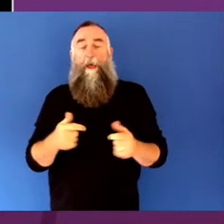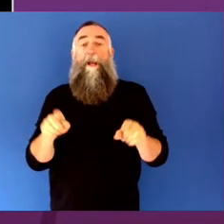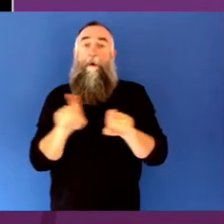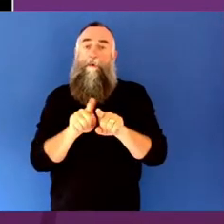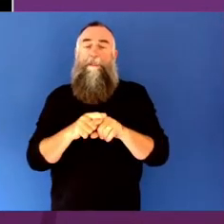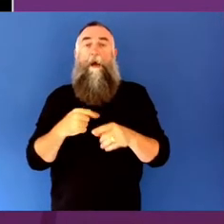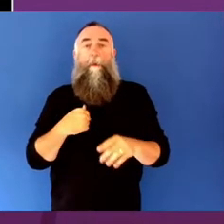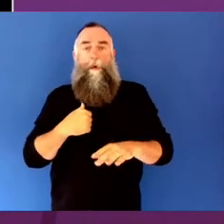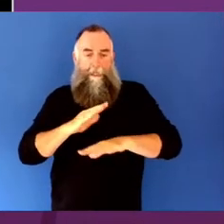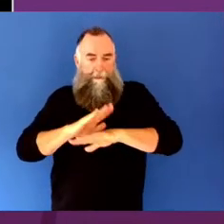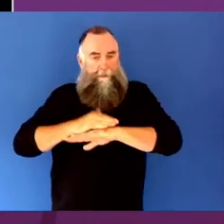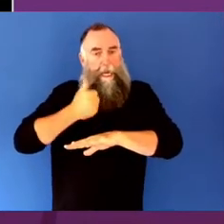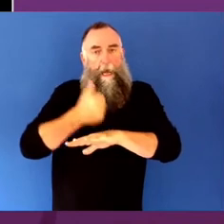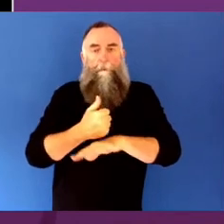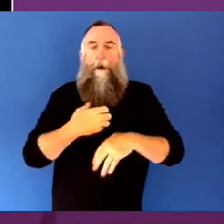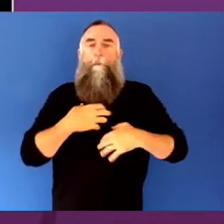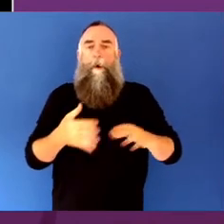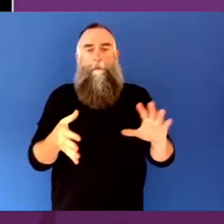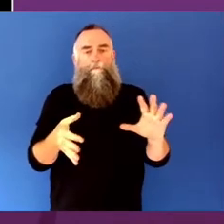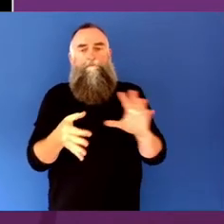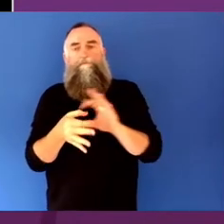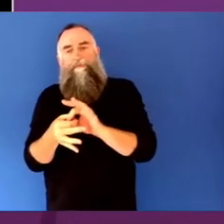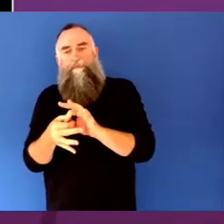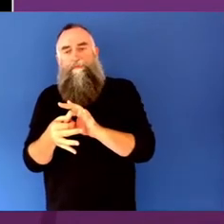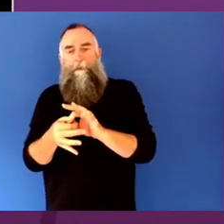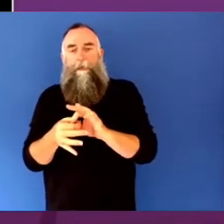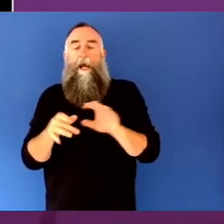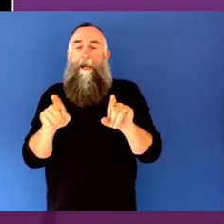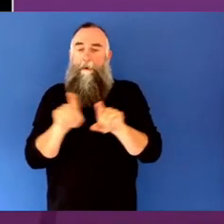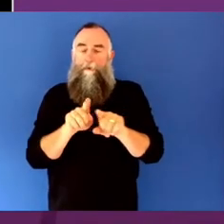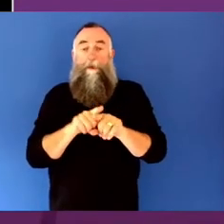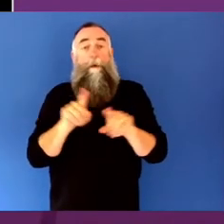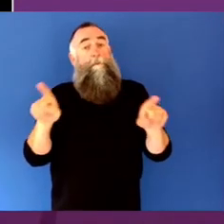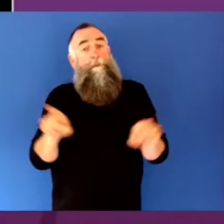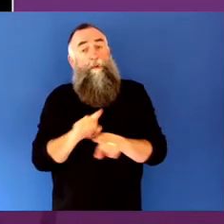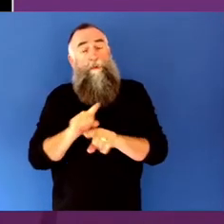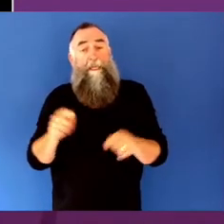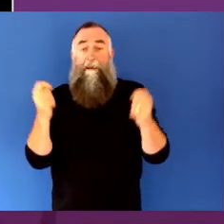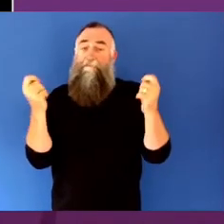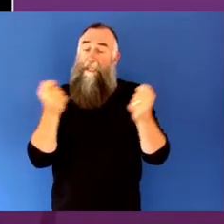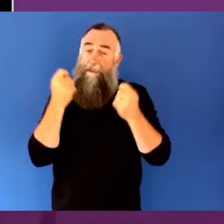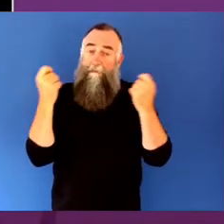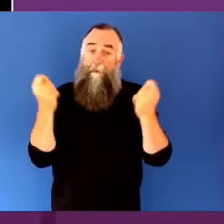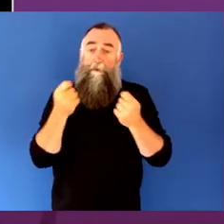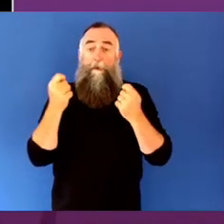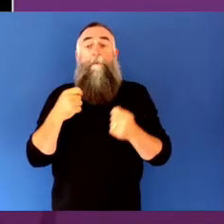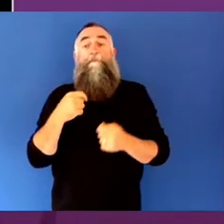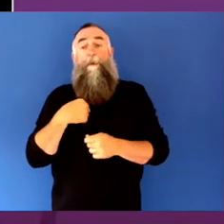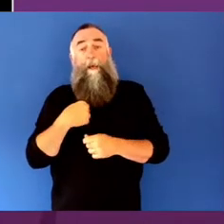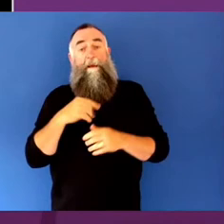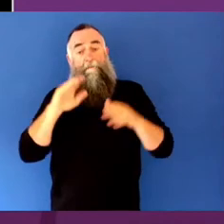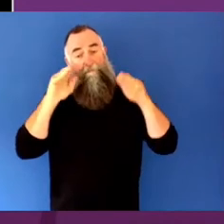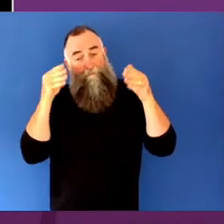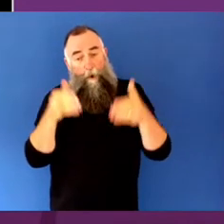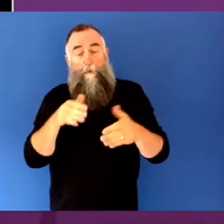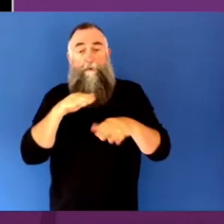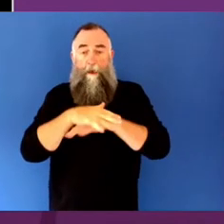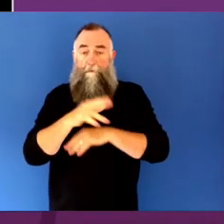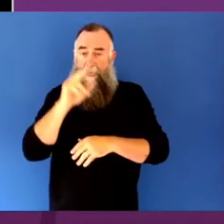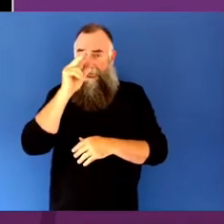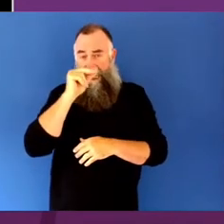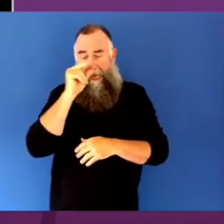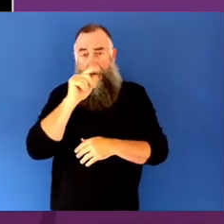mention the Lost City Music Festival, the focus on young people, those under 18, hosted by Good Life Music